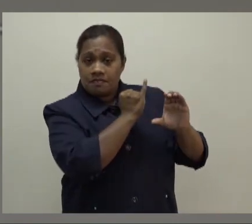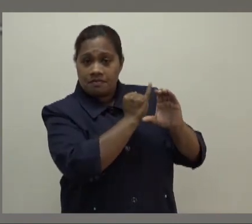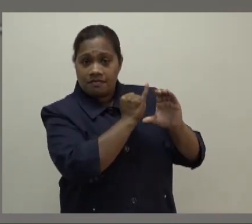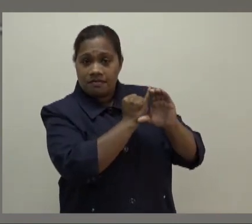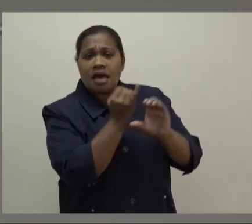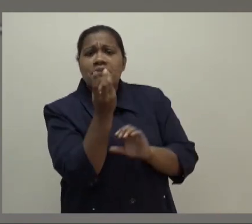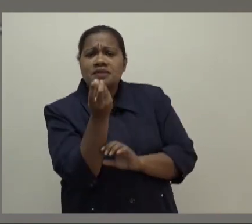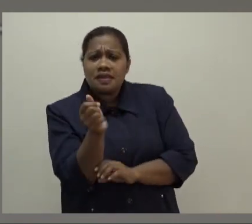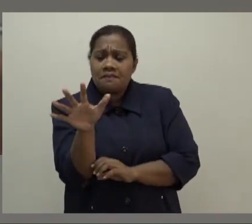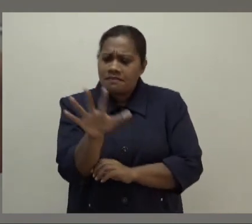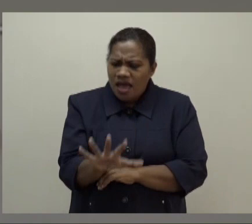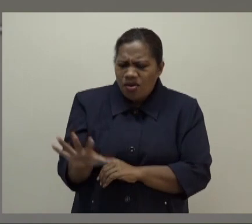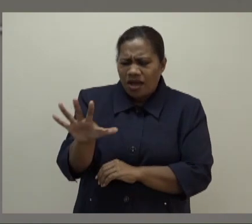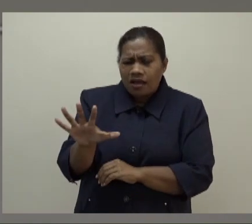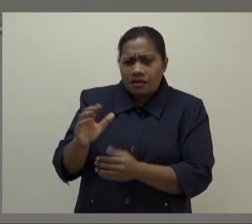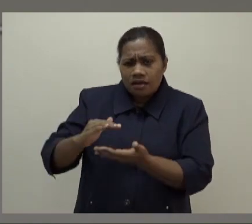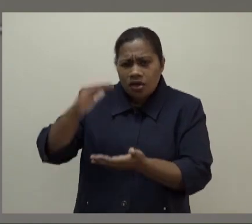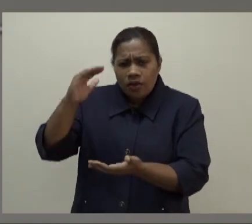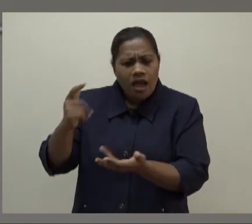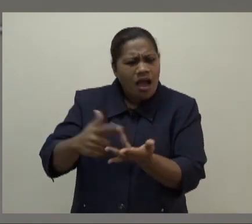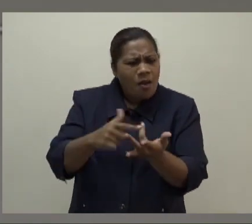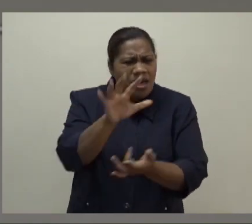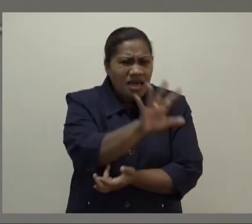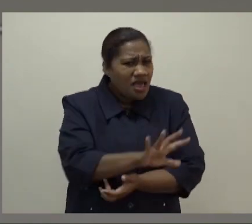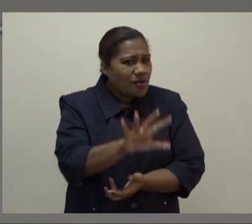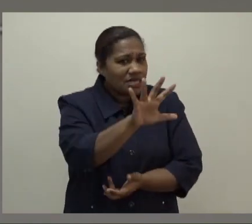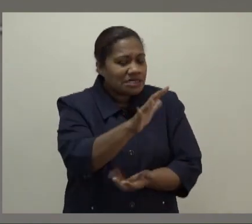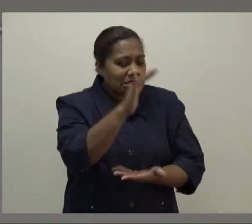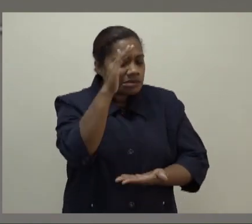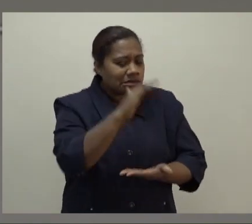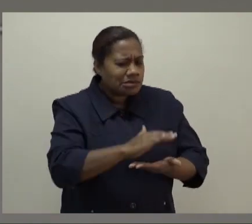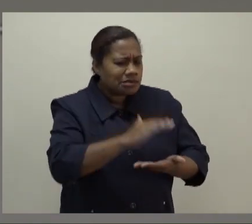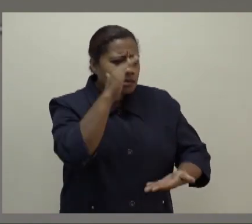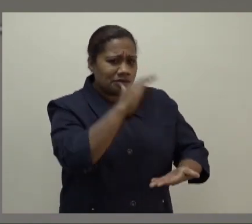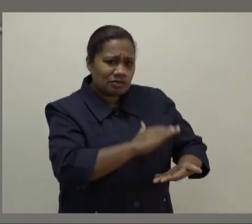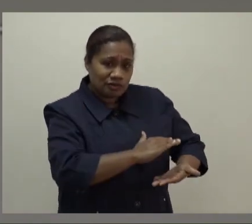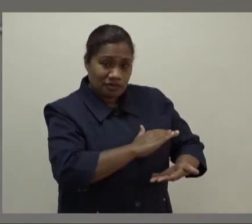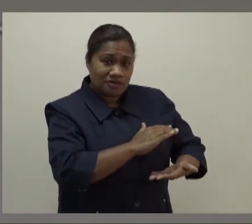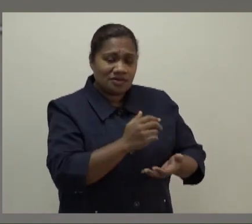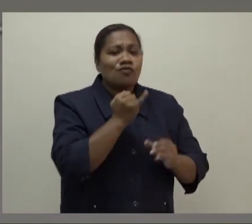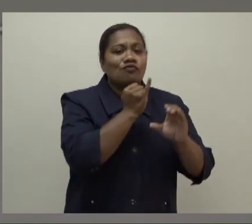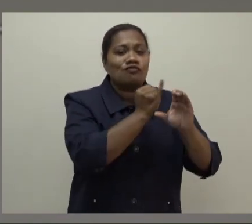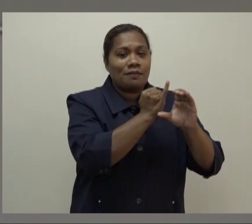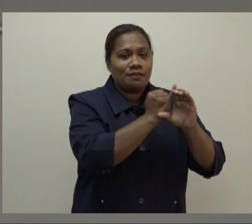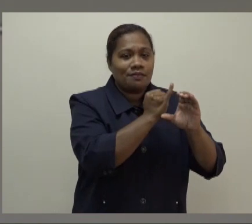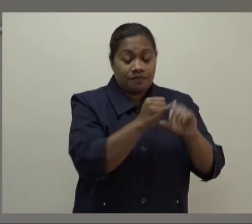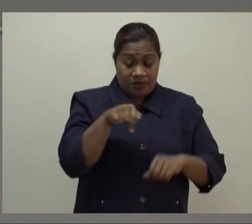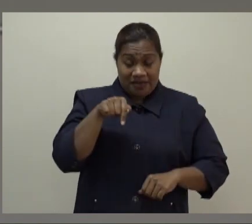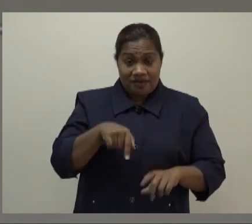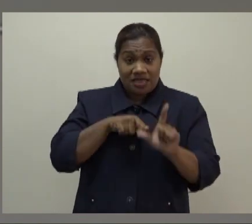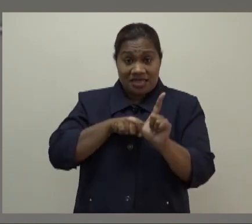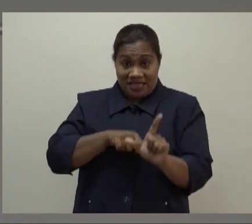areas that might have increased, other areas have decreased significantly. This year, with